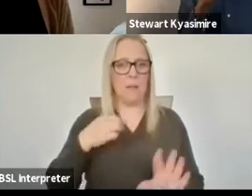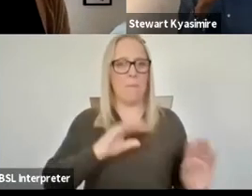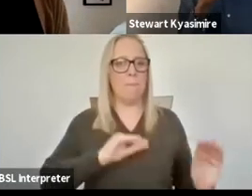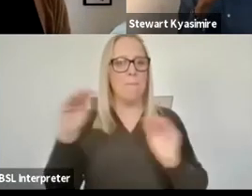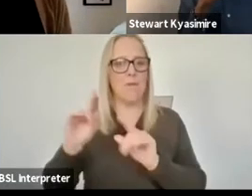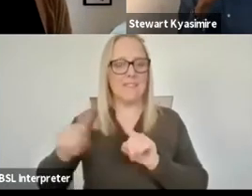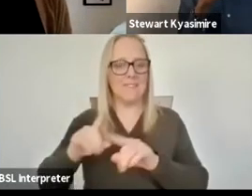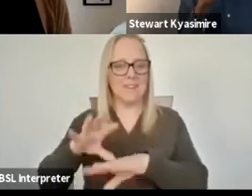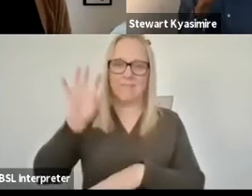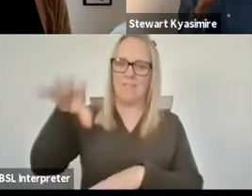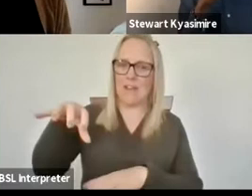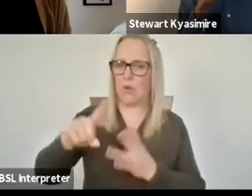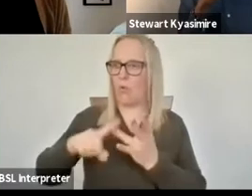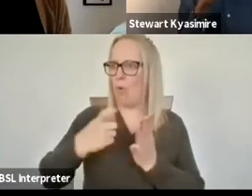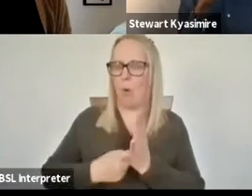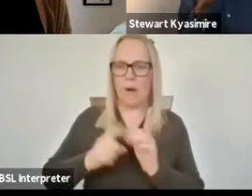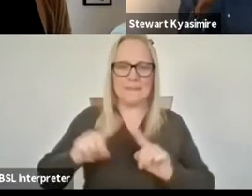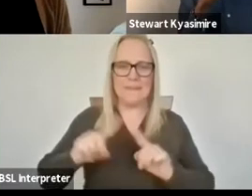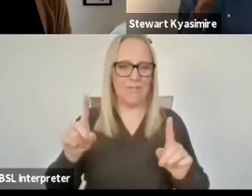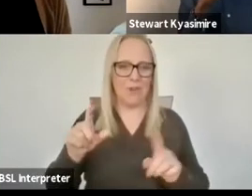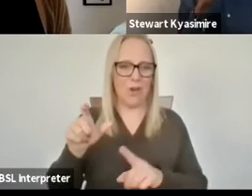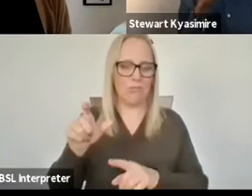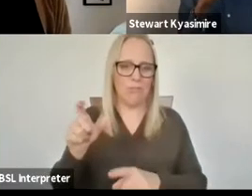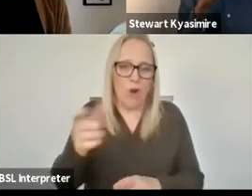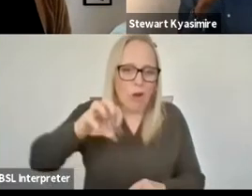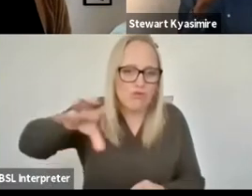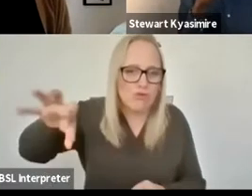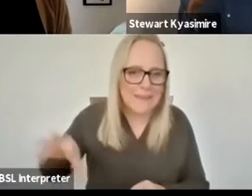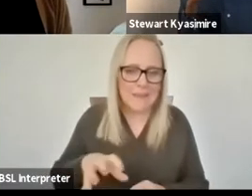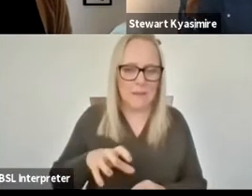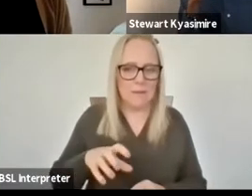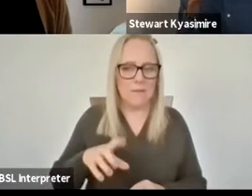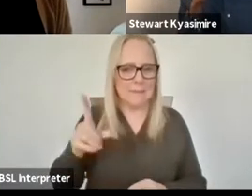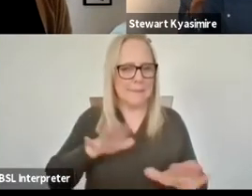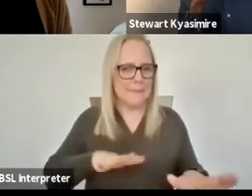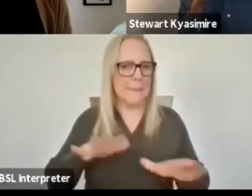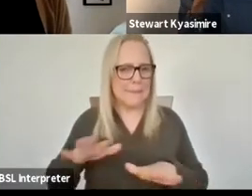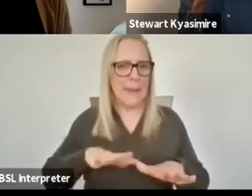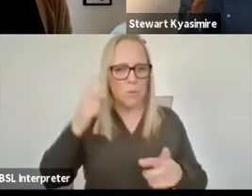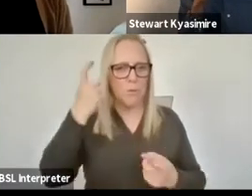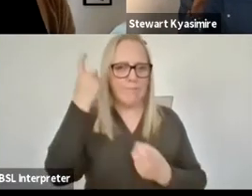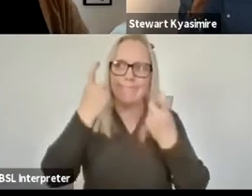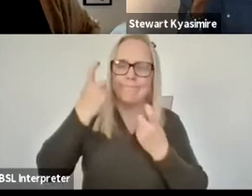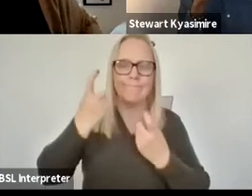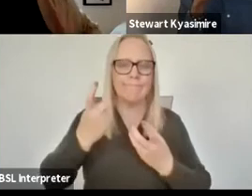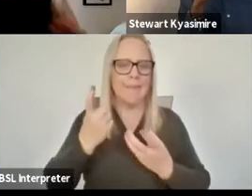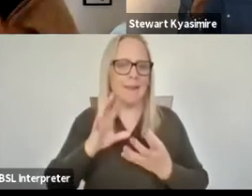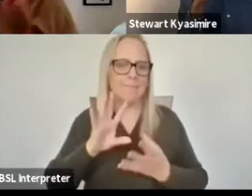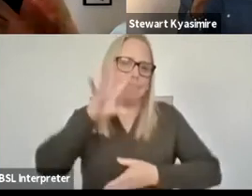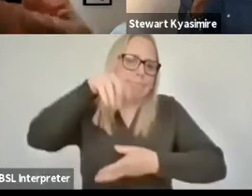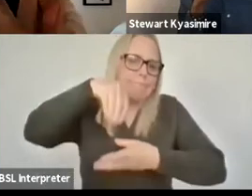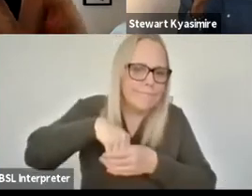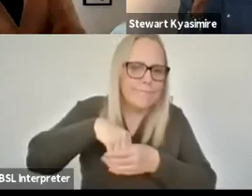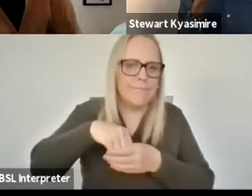to actually begin to be able to do anything that's of a sort of you know that's kind of reflective enough or of reasonable enough quality